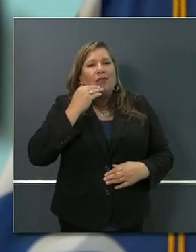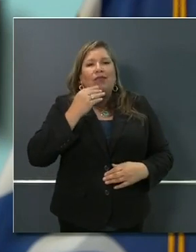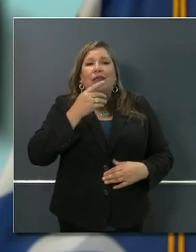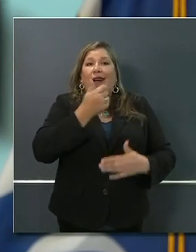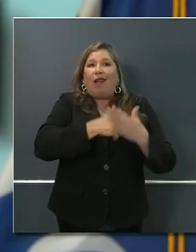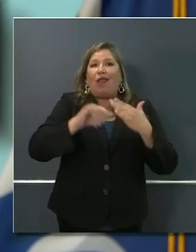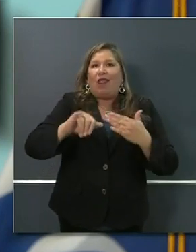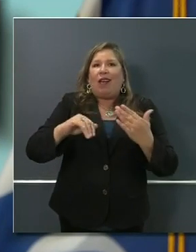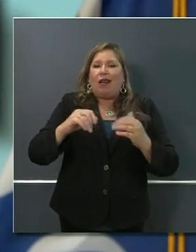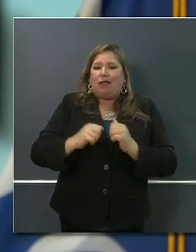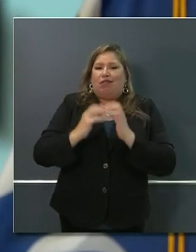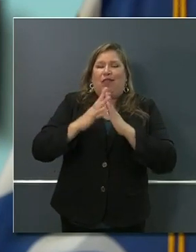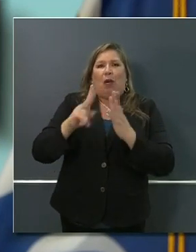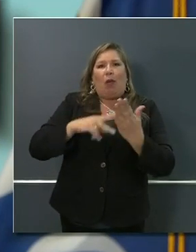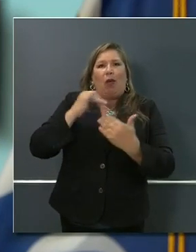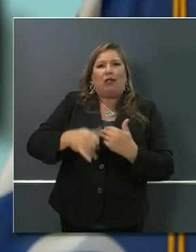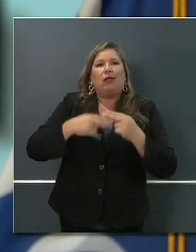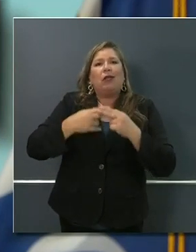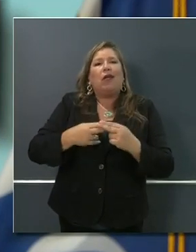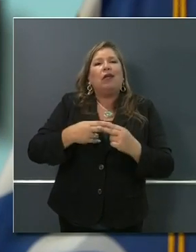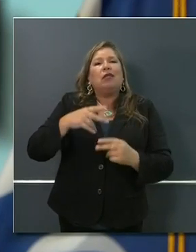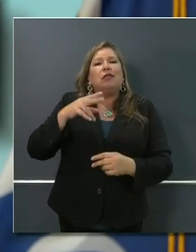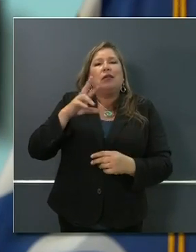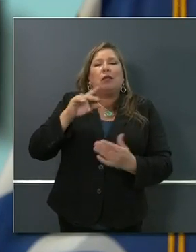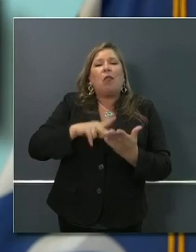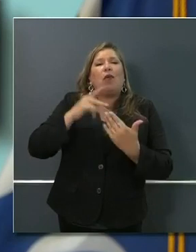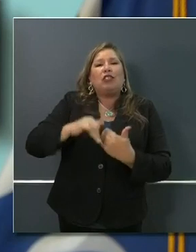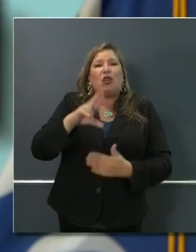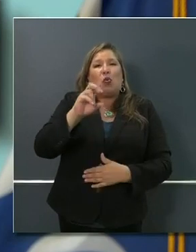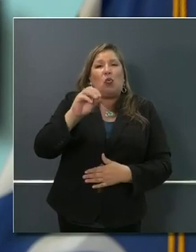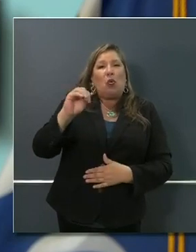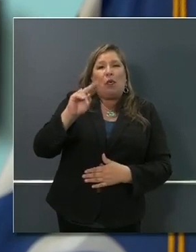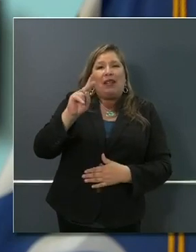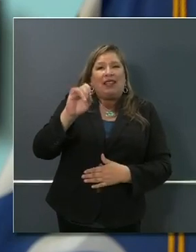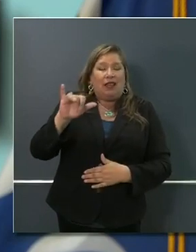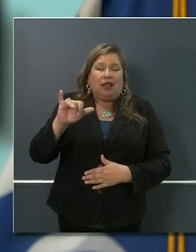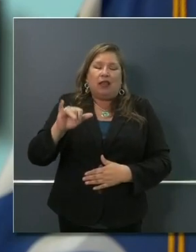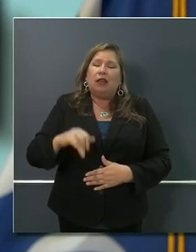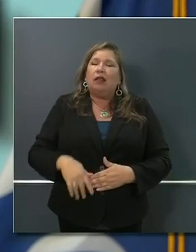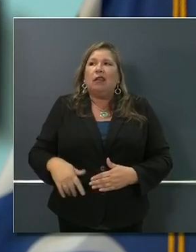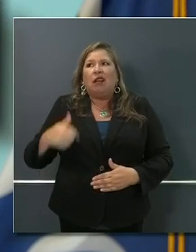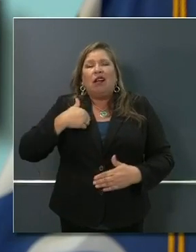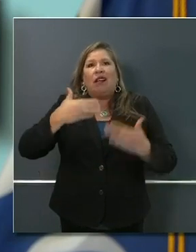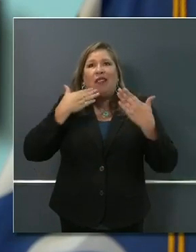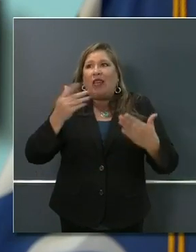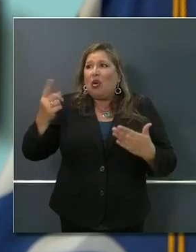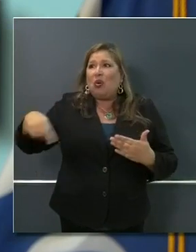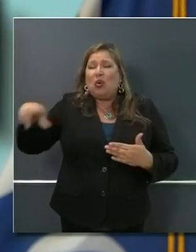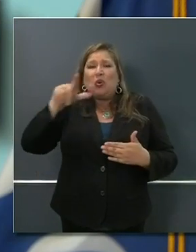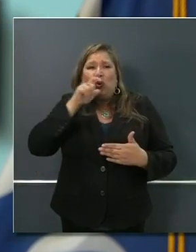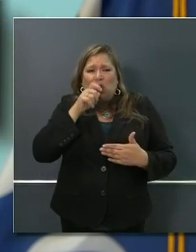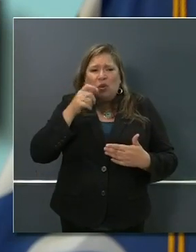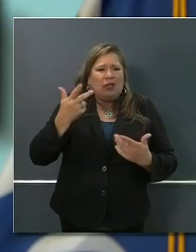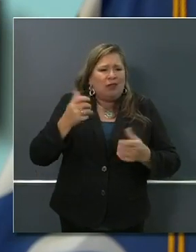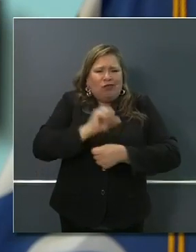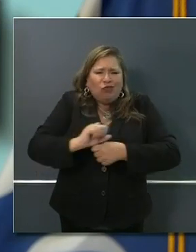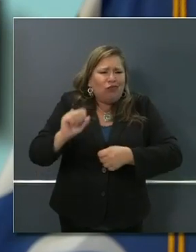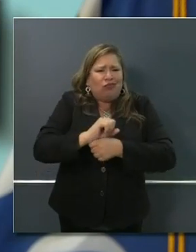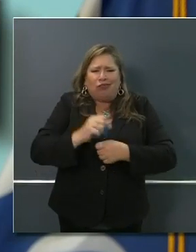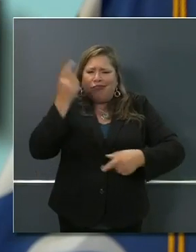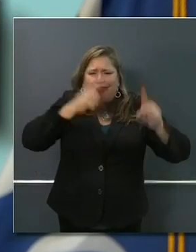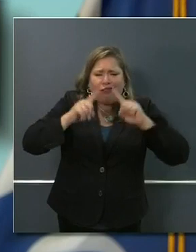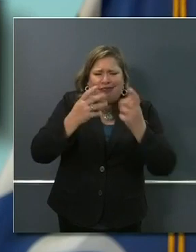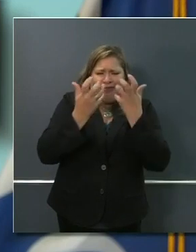want to thank everybody for putting together a program in just a few weeks and getting this program up and running, including the people